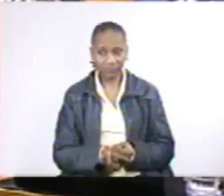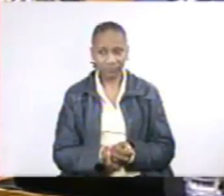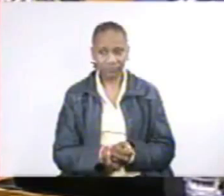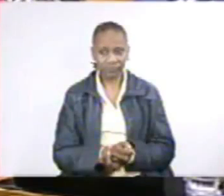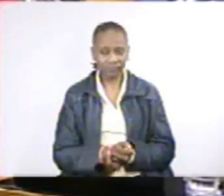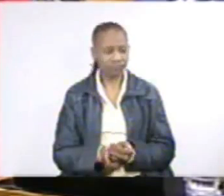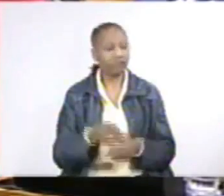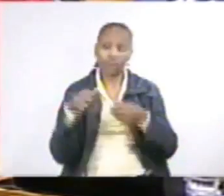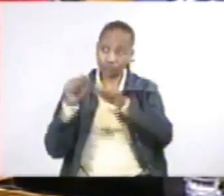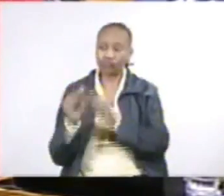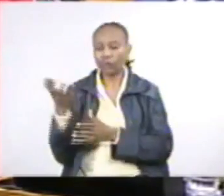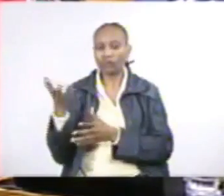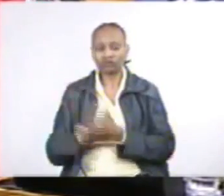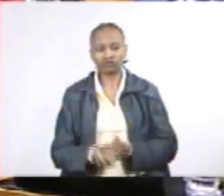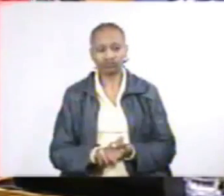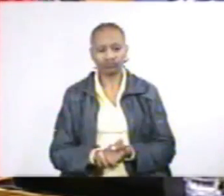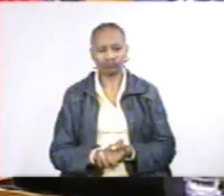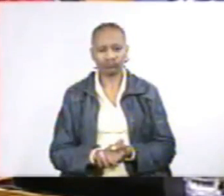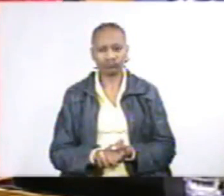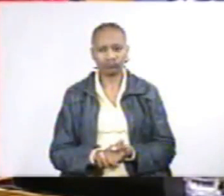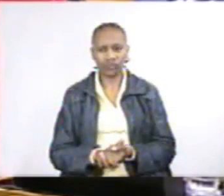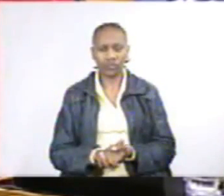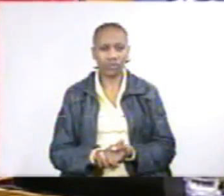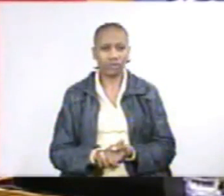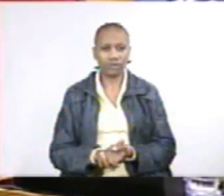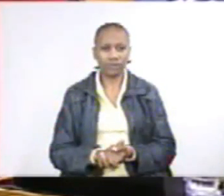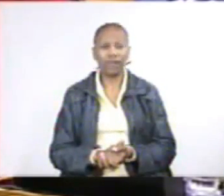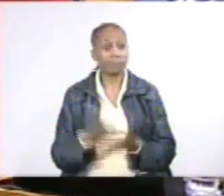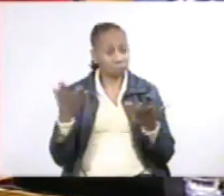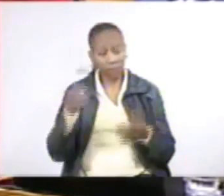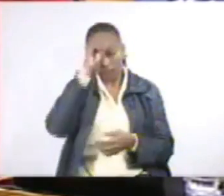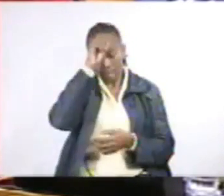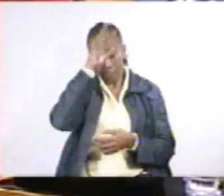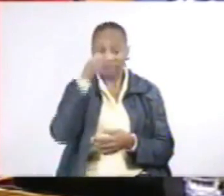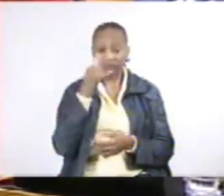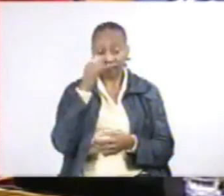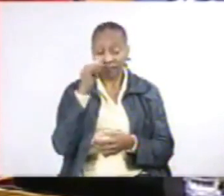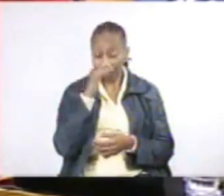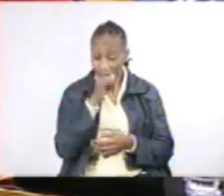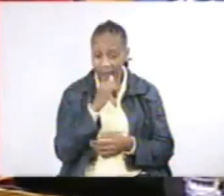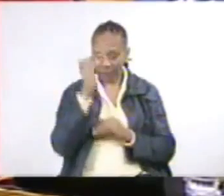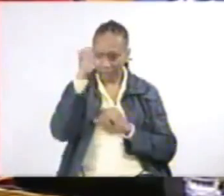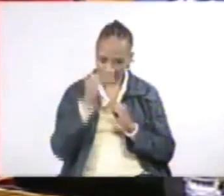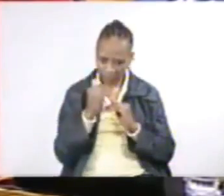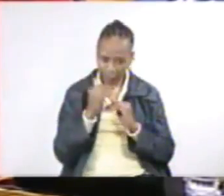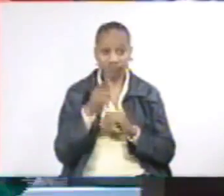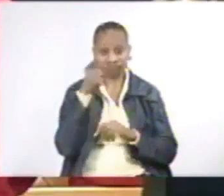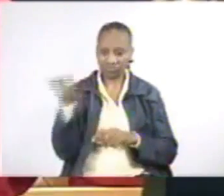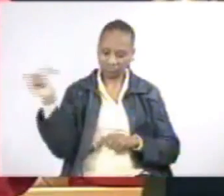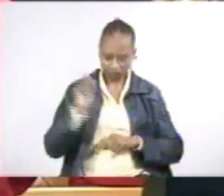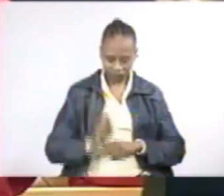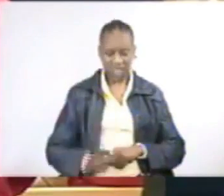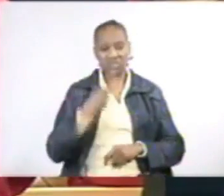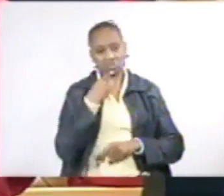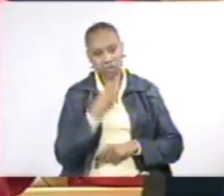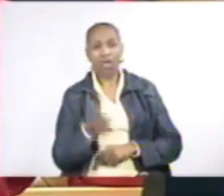Chair, when police reduce crime, you come here and say the ANC